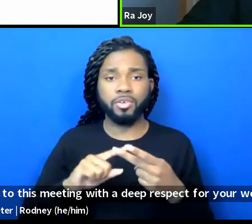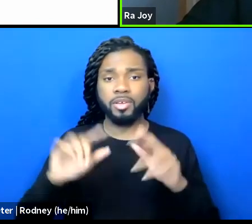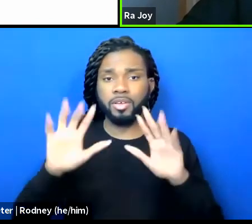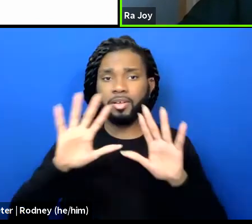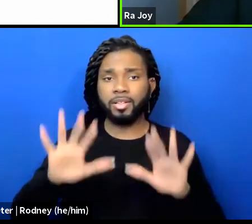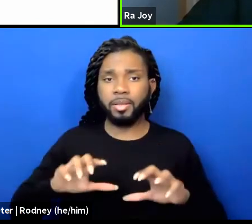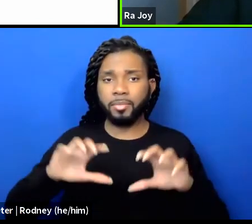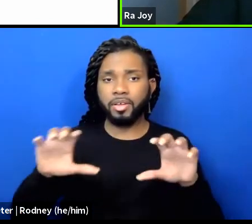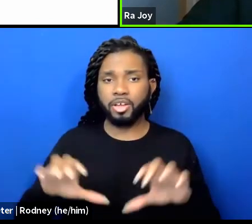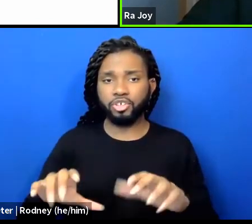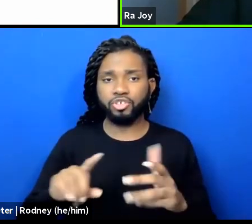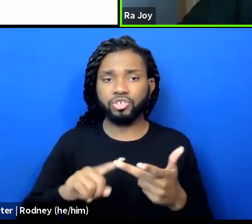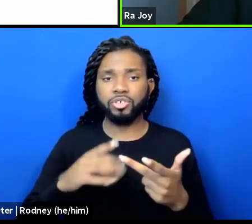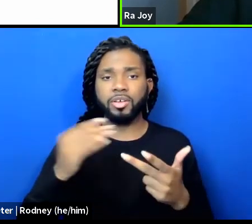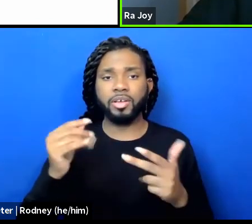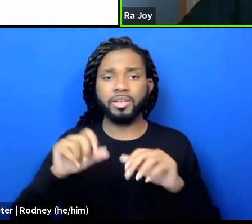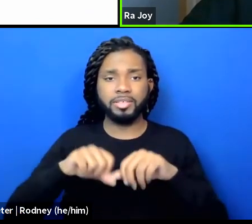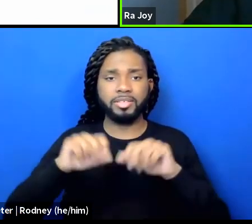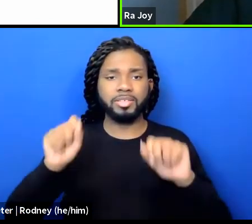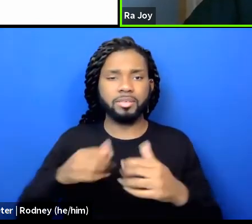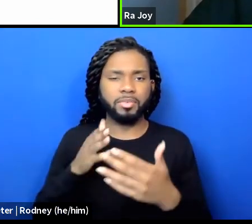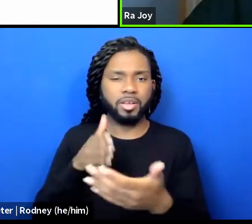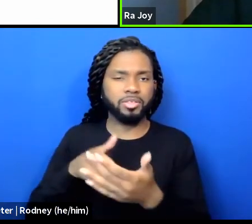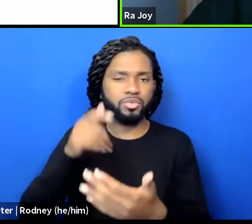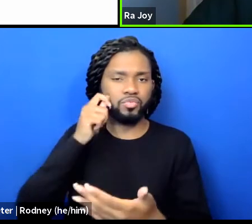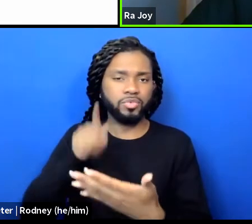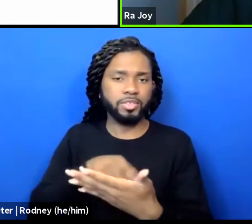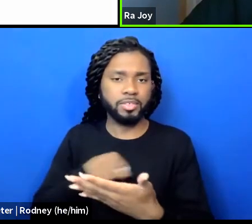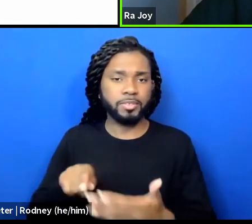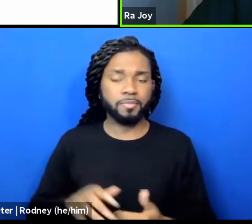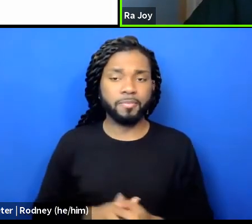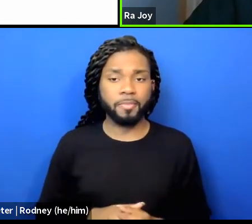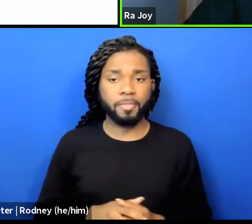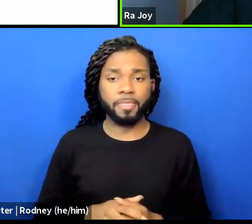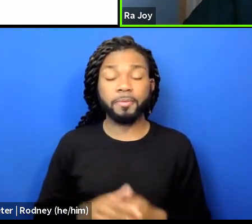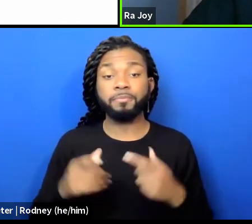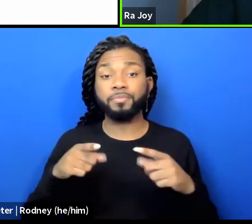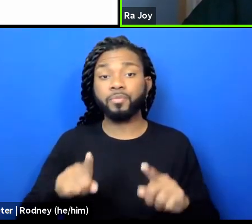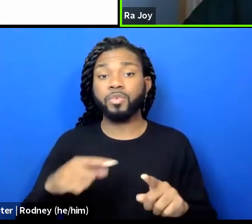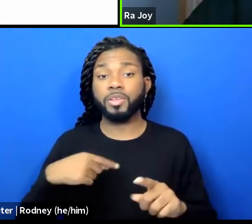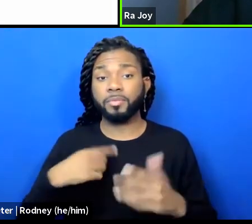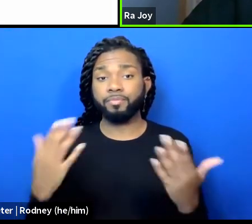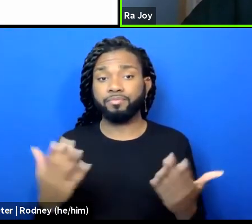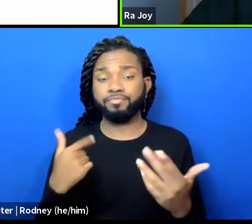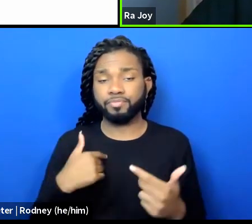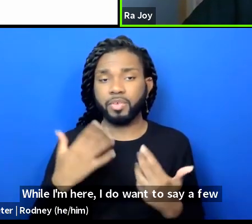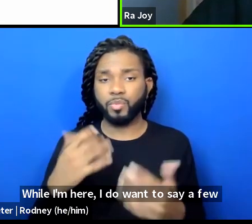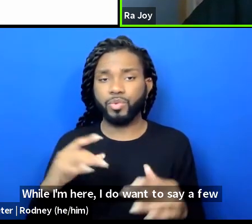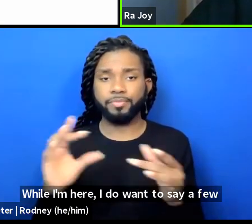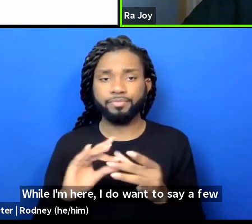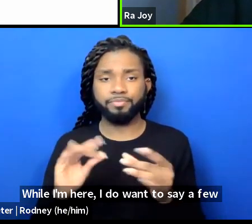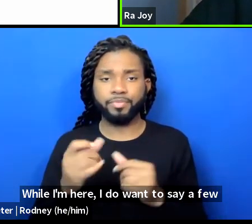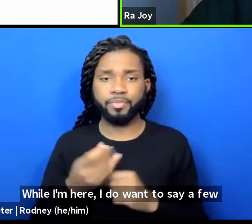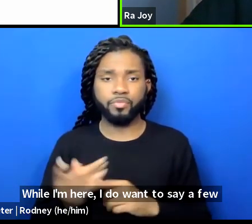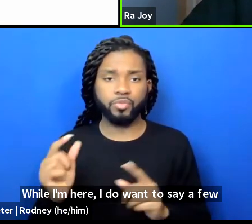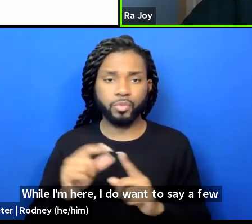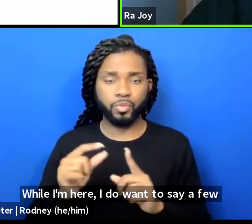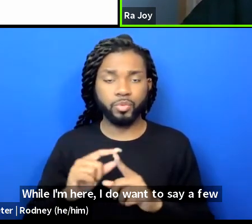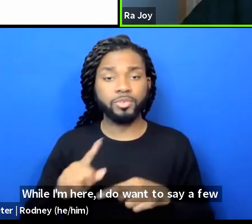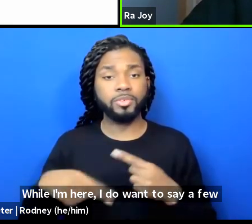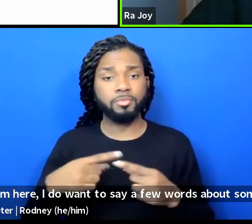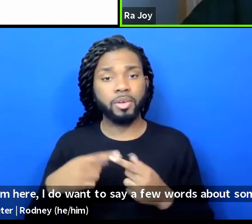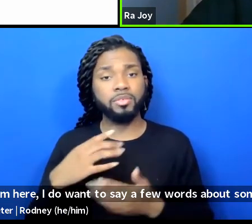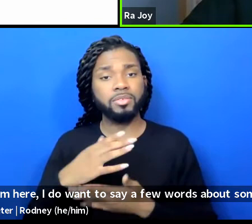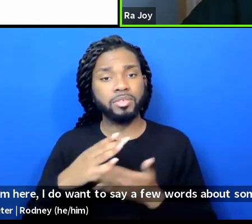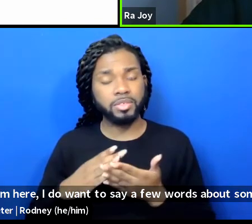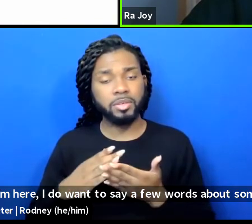and systemic anti-racism. While I'm here, I do want to say a few words about some